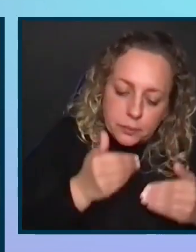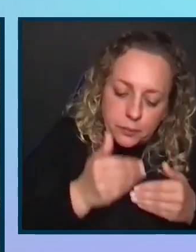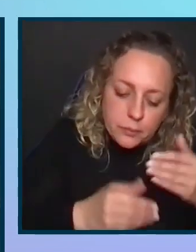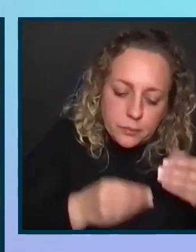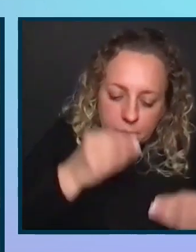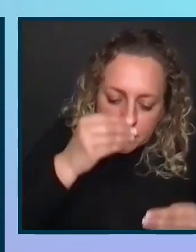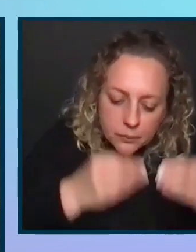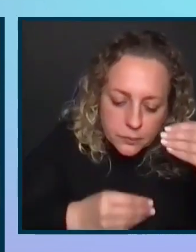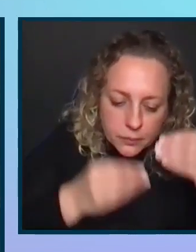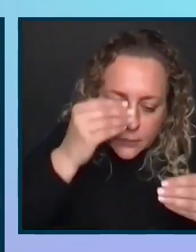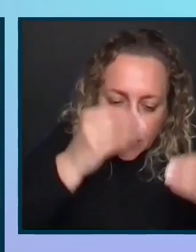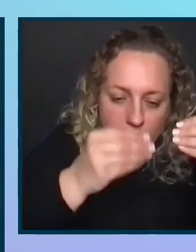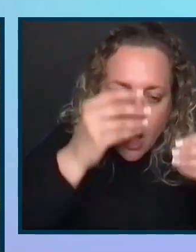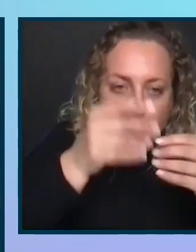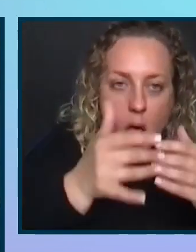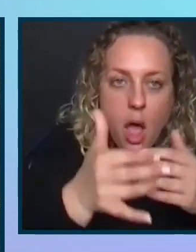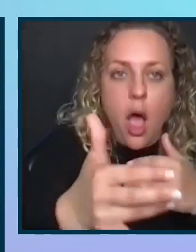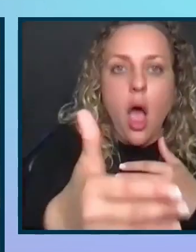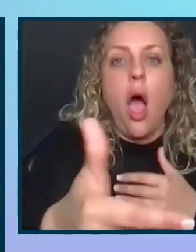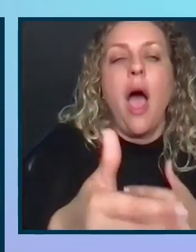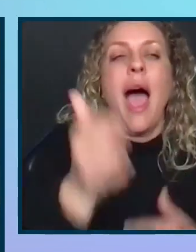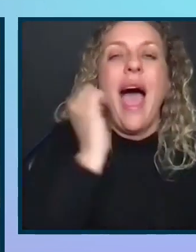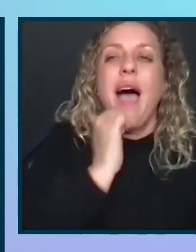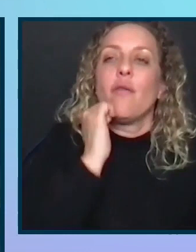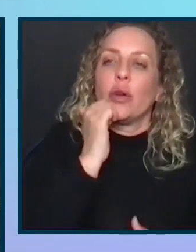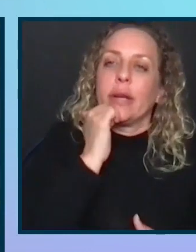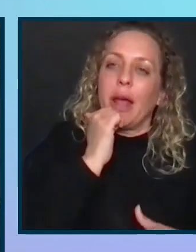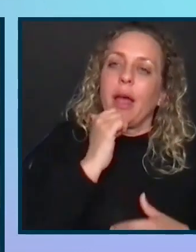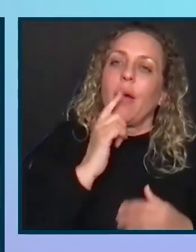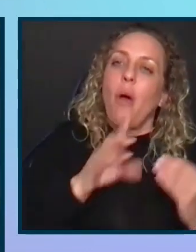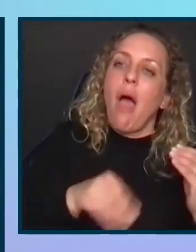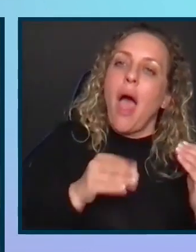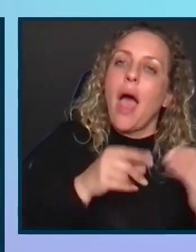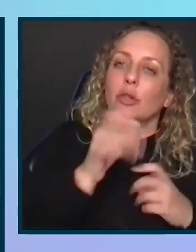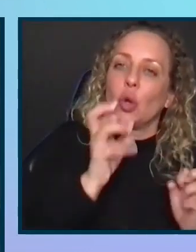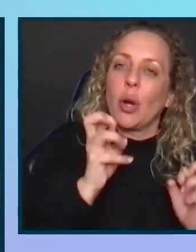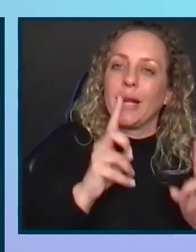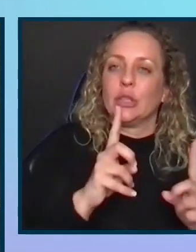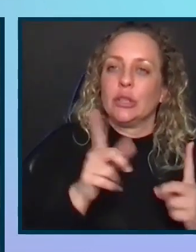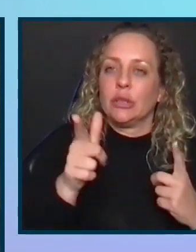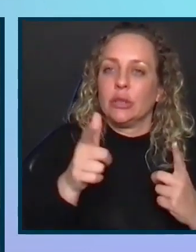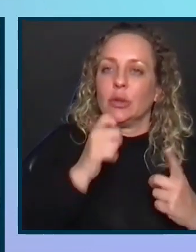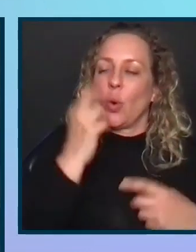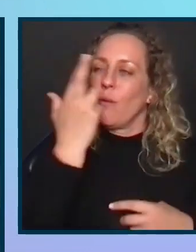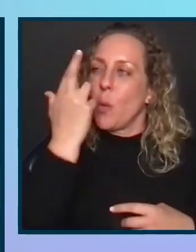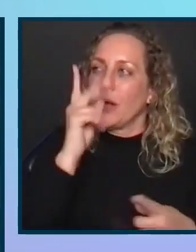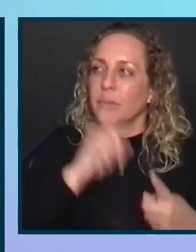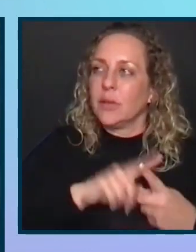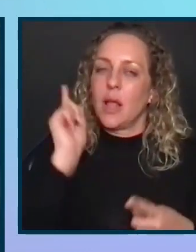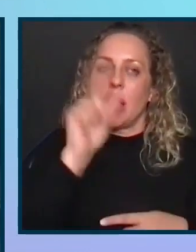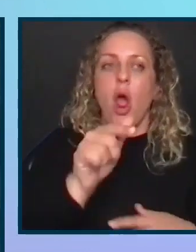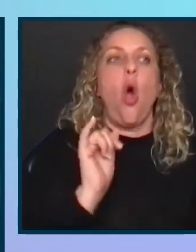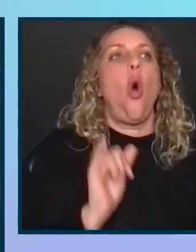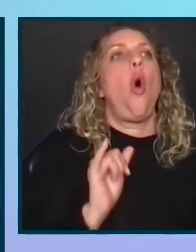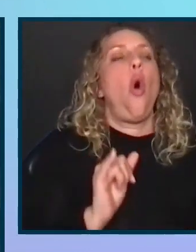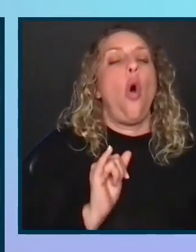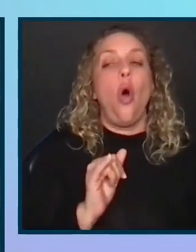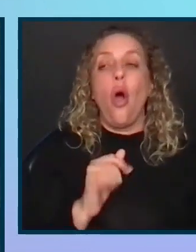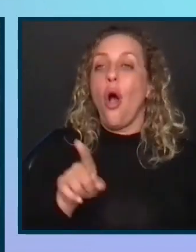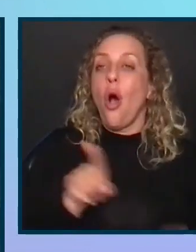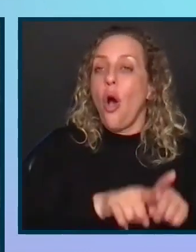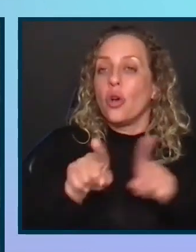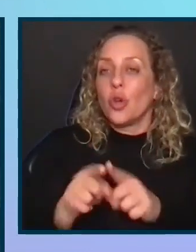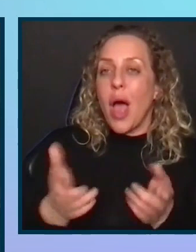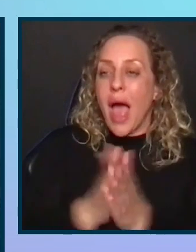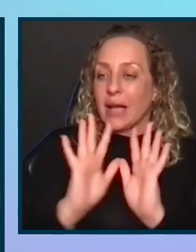so much further ahead every single day than you were when you started. You won't even see the progress. And then ask a family member